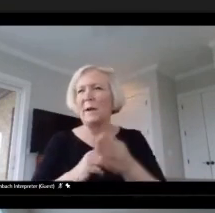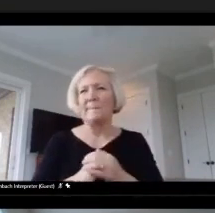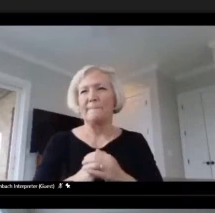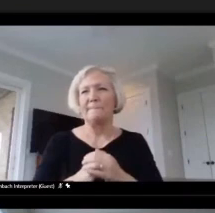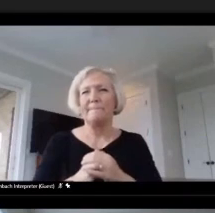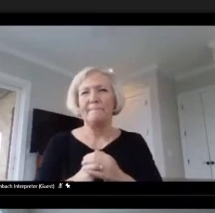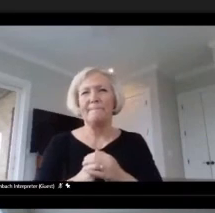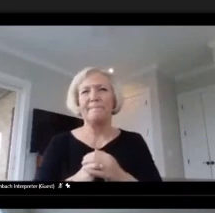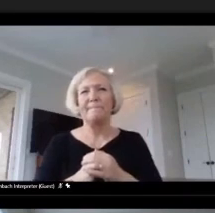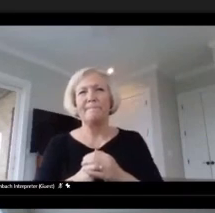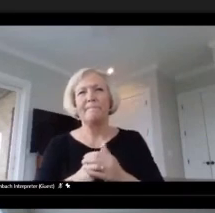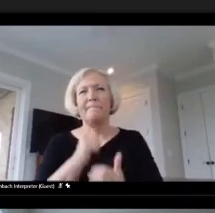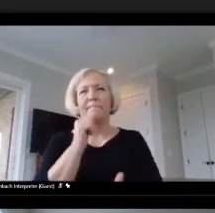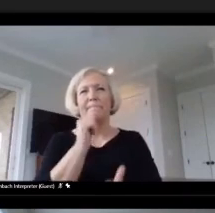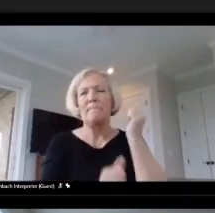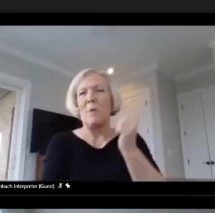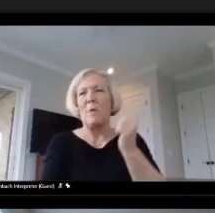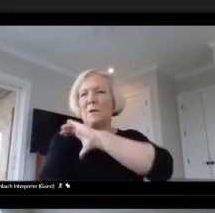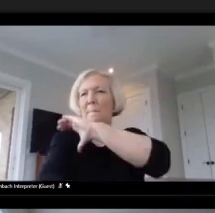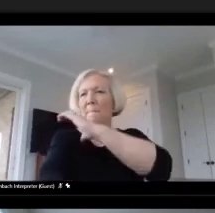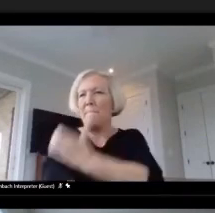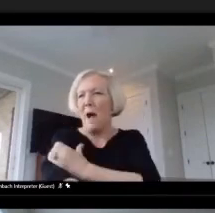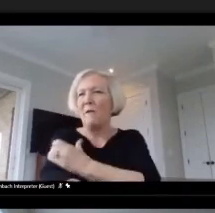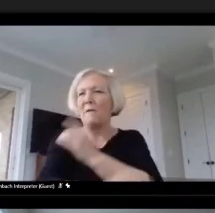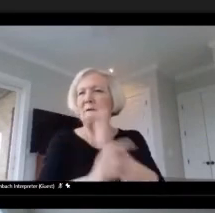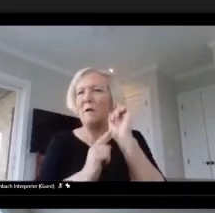The most powerful moment of your career?